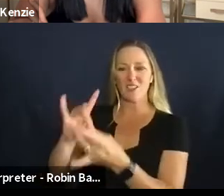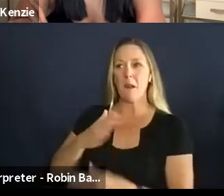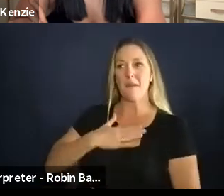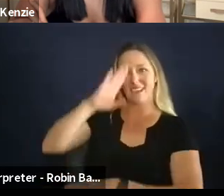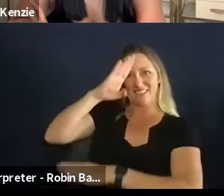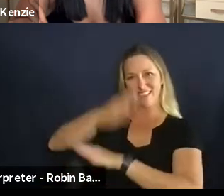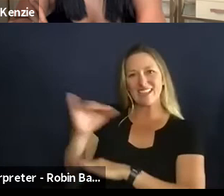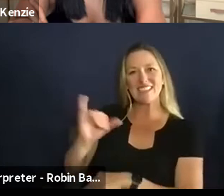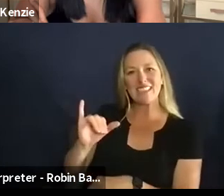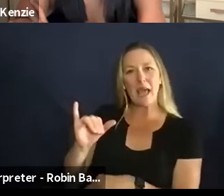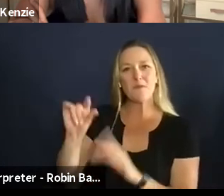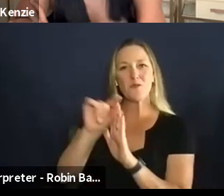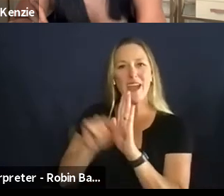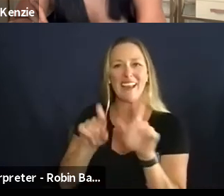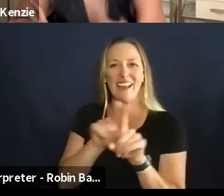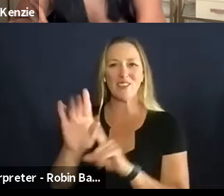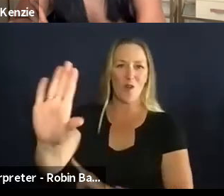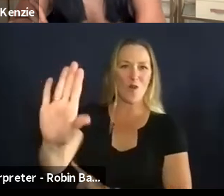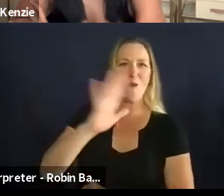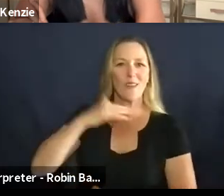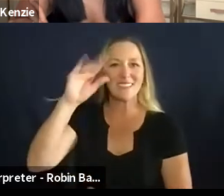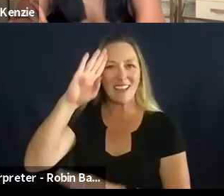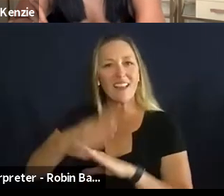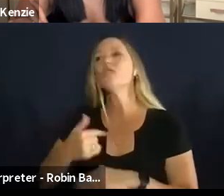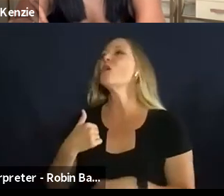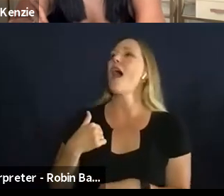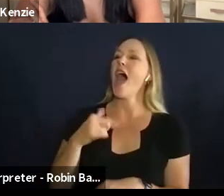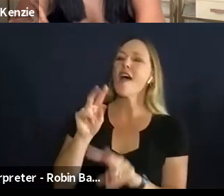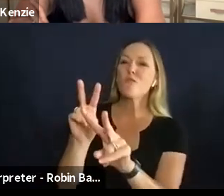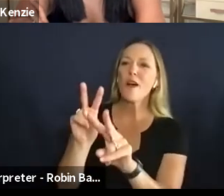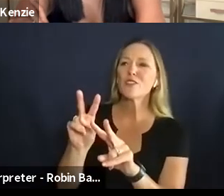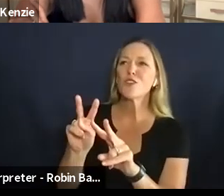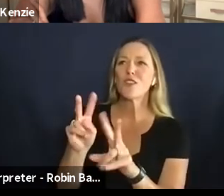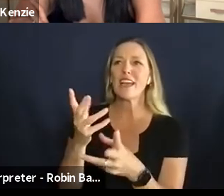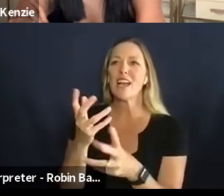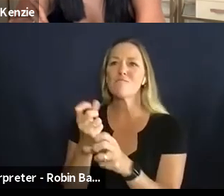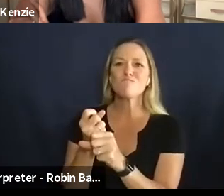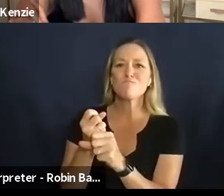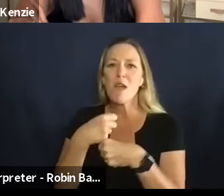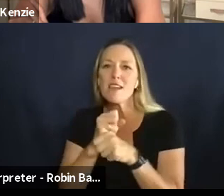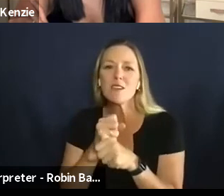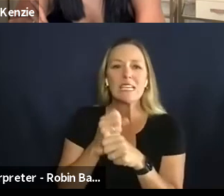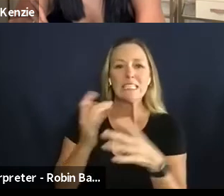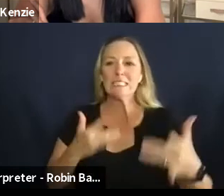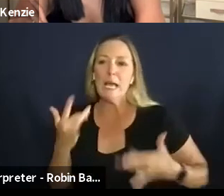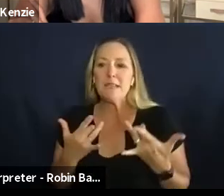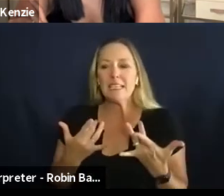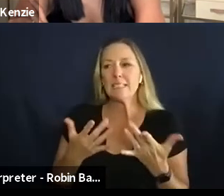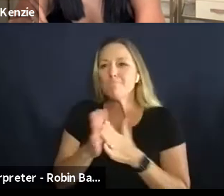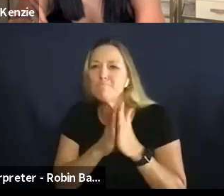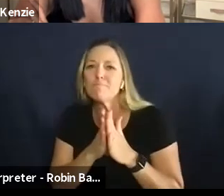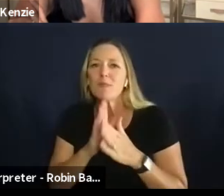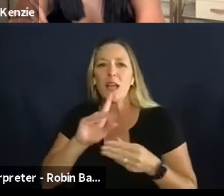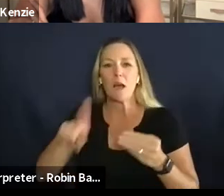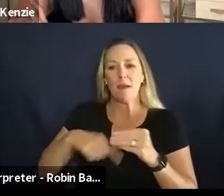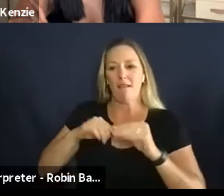lizzie's oldest son and um i've watched lizzie really create excitement and passion around raising money for our school and i think it